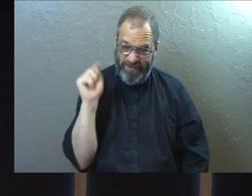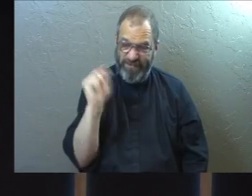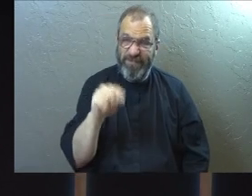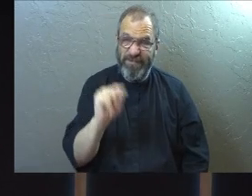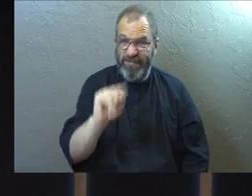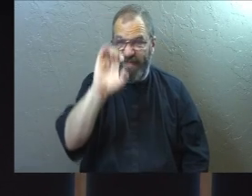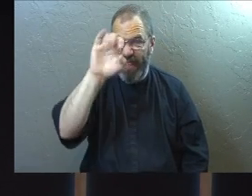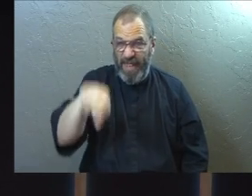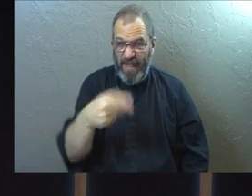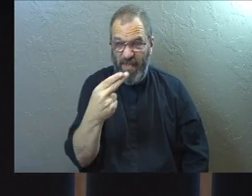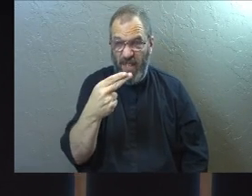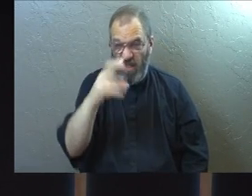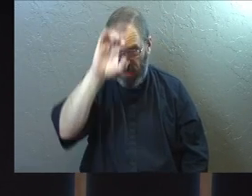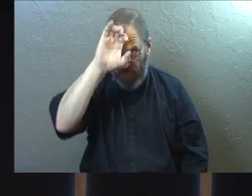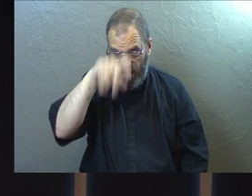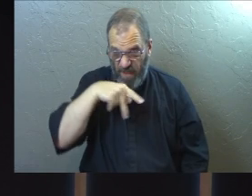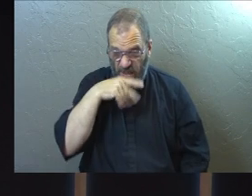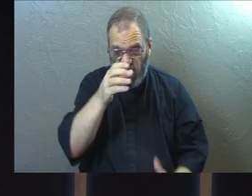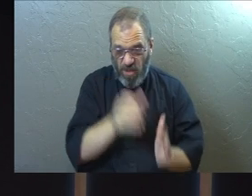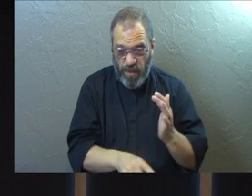today is, it's for you.